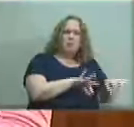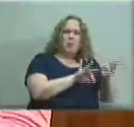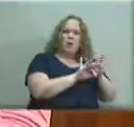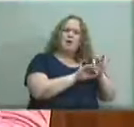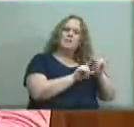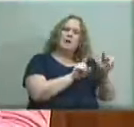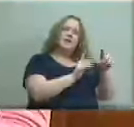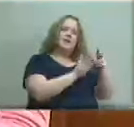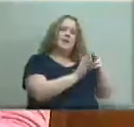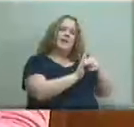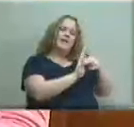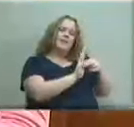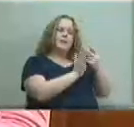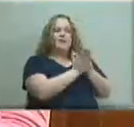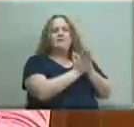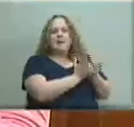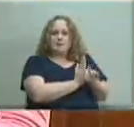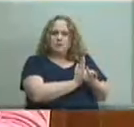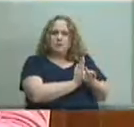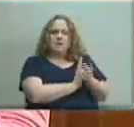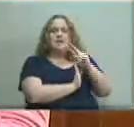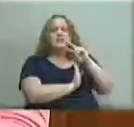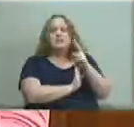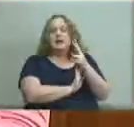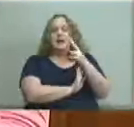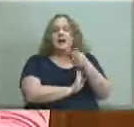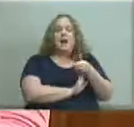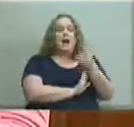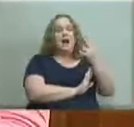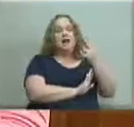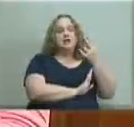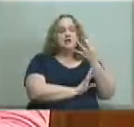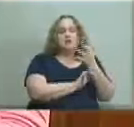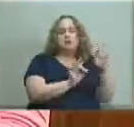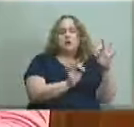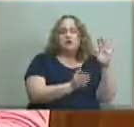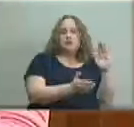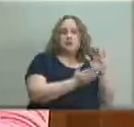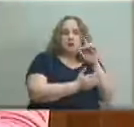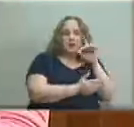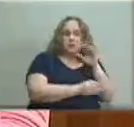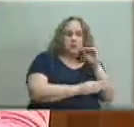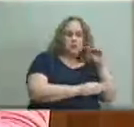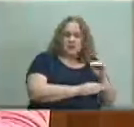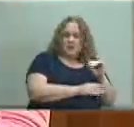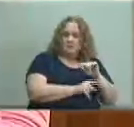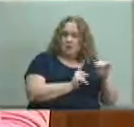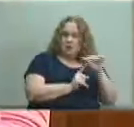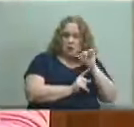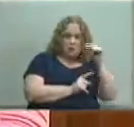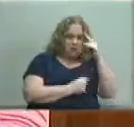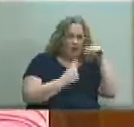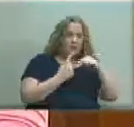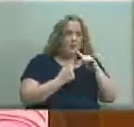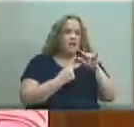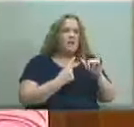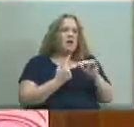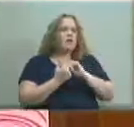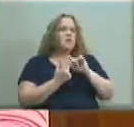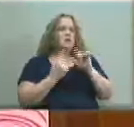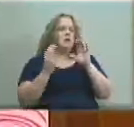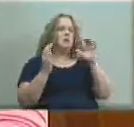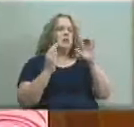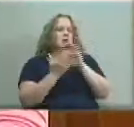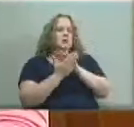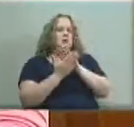the second highest free and reduced lunch percentage none of this is taken into account when comparing these schools yet despite all of this the school